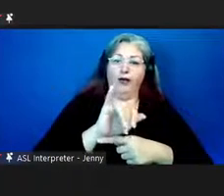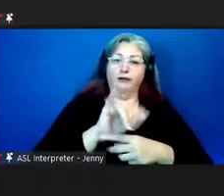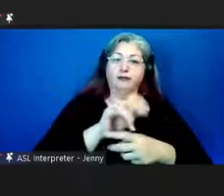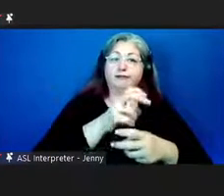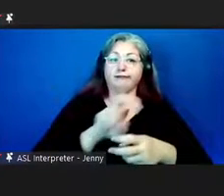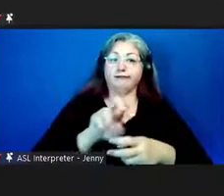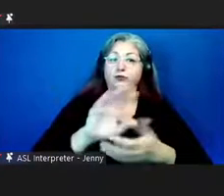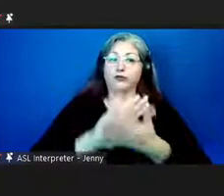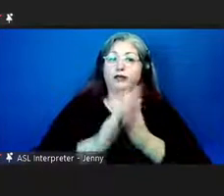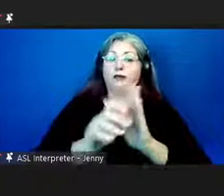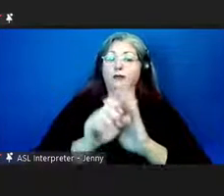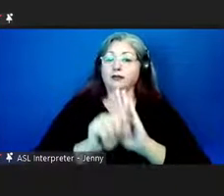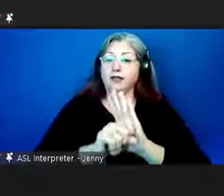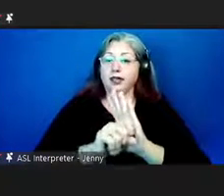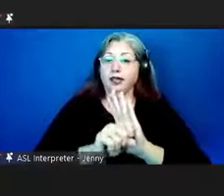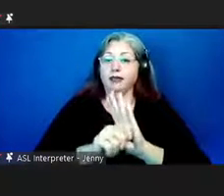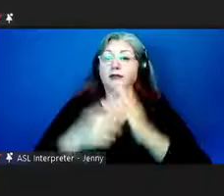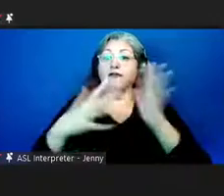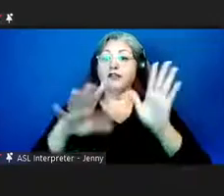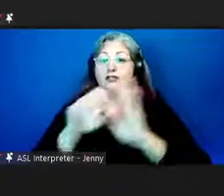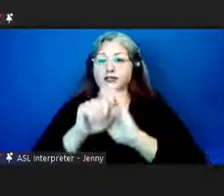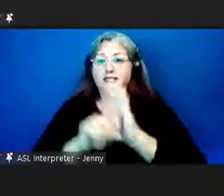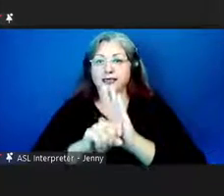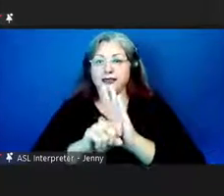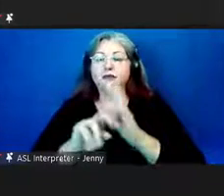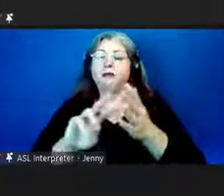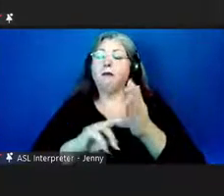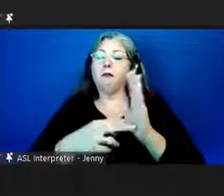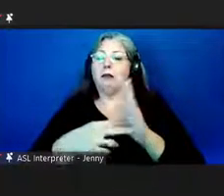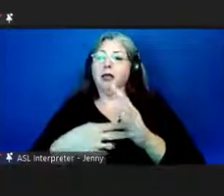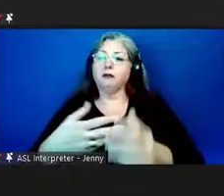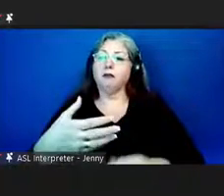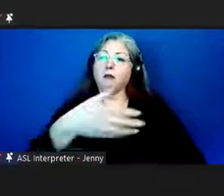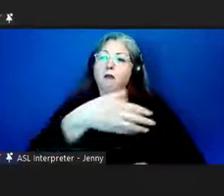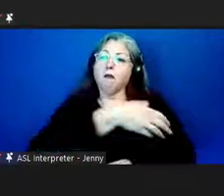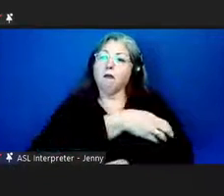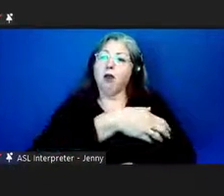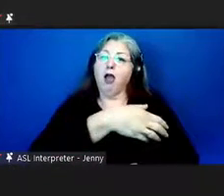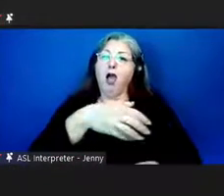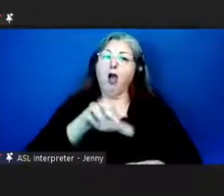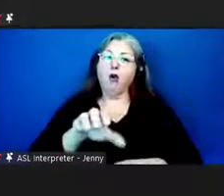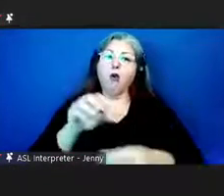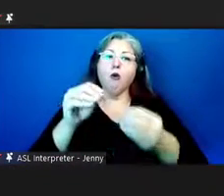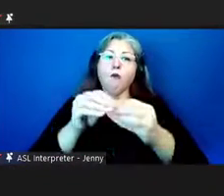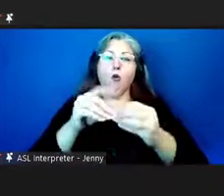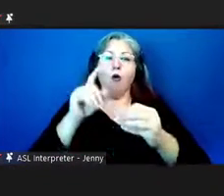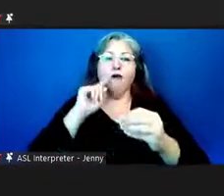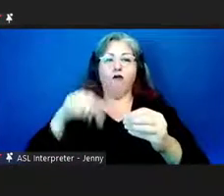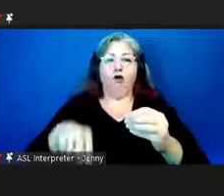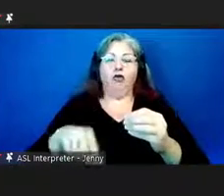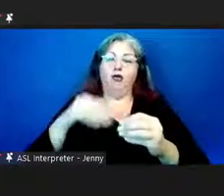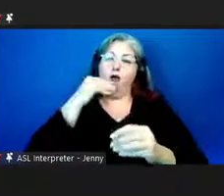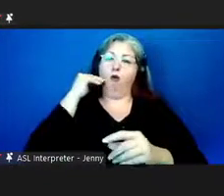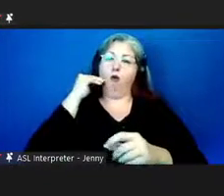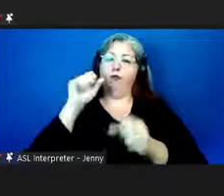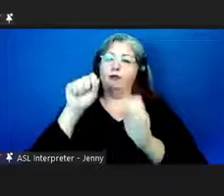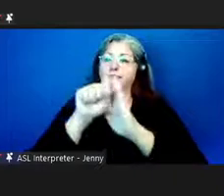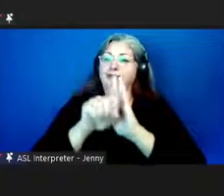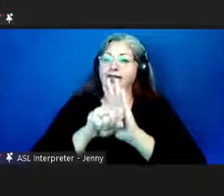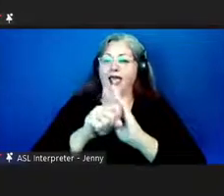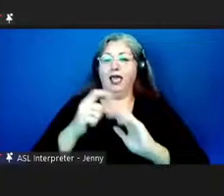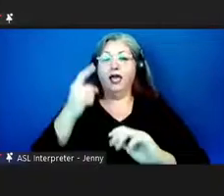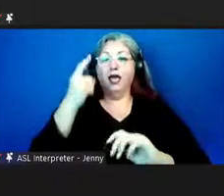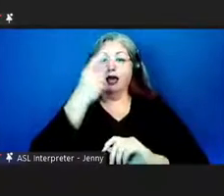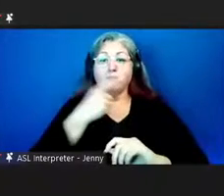and when we had statehood it gave more power that